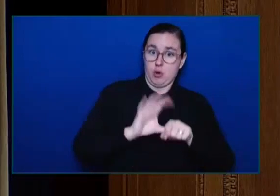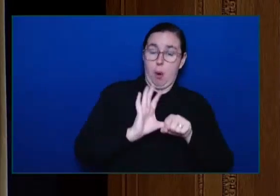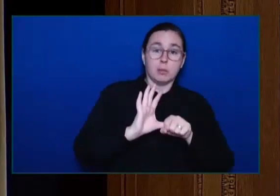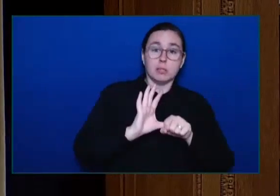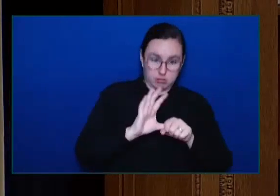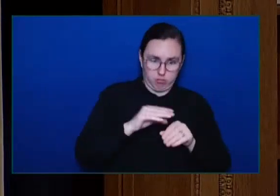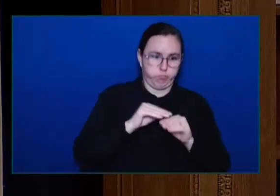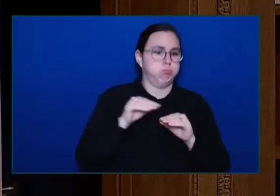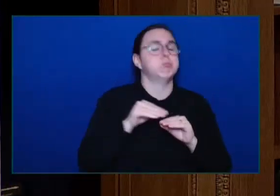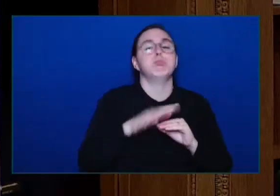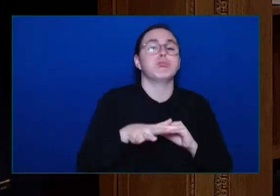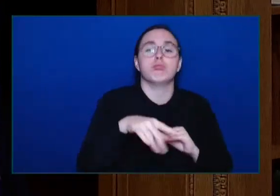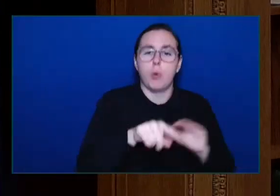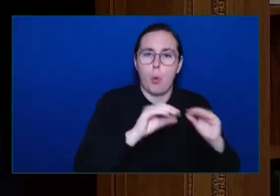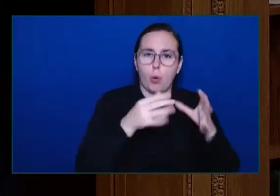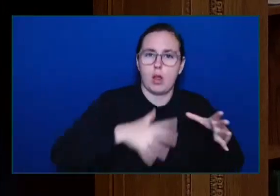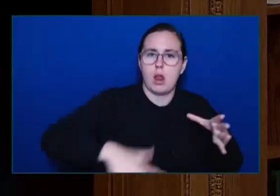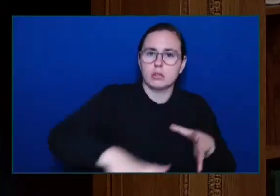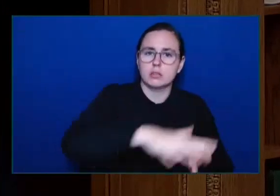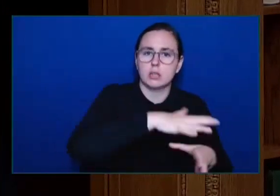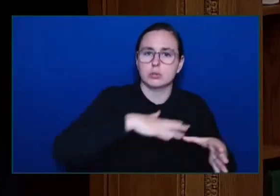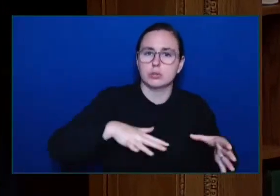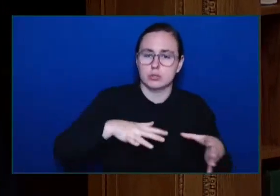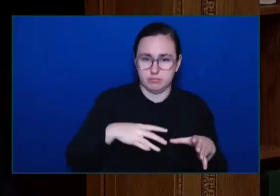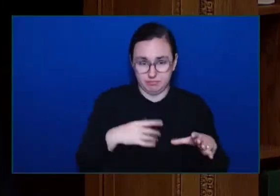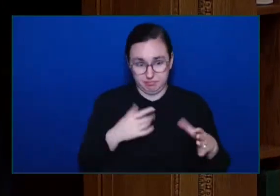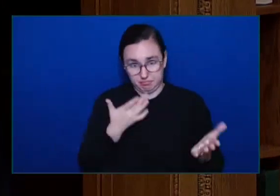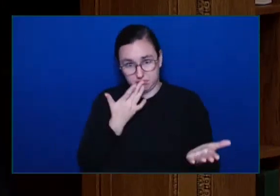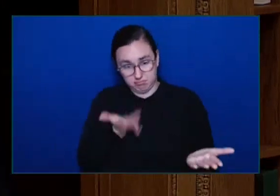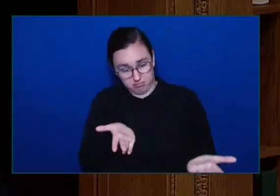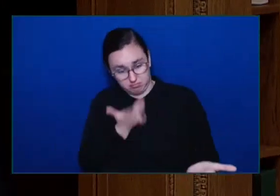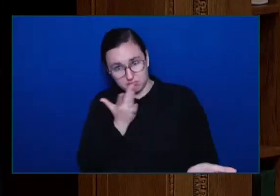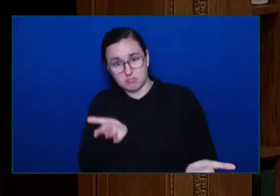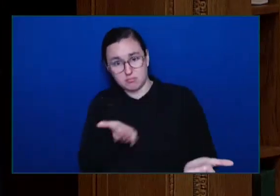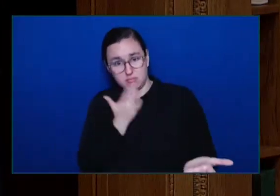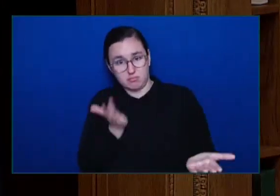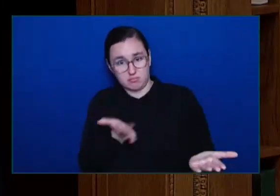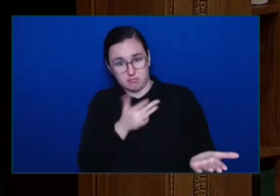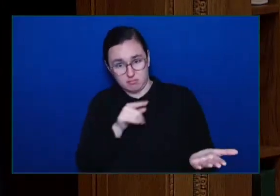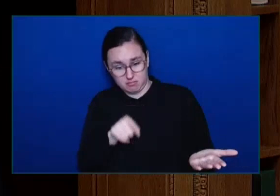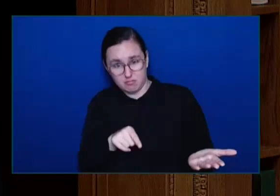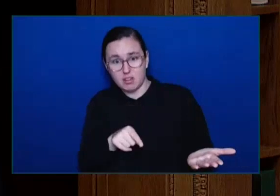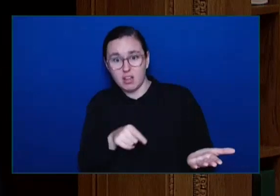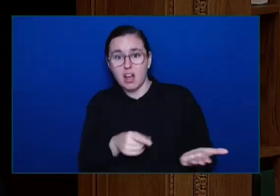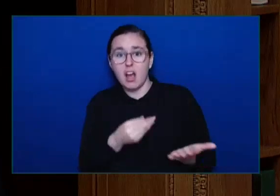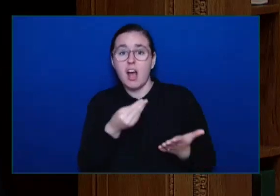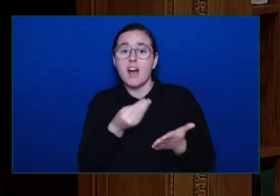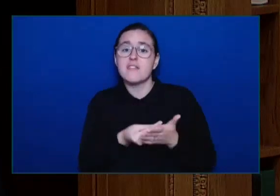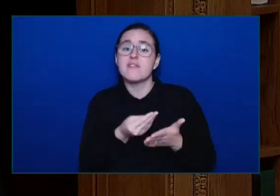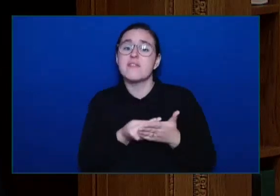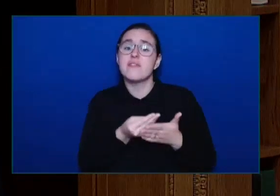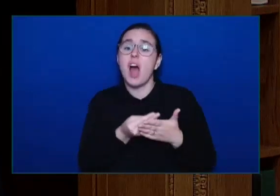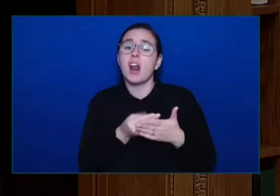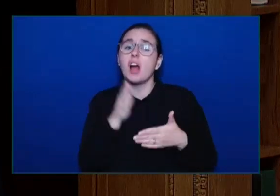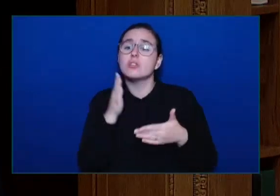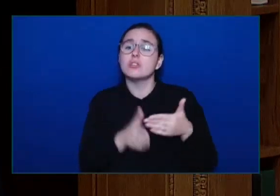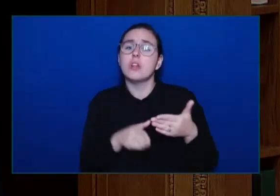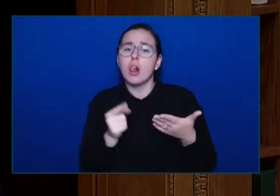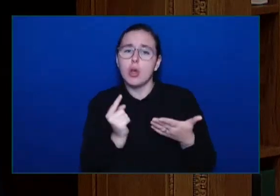The most recently completed financial review Was for fiscal year 2020 Finalized in August 22